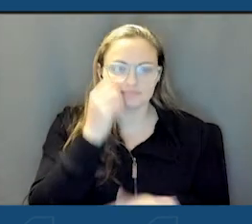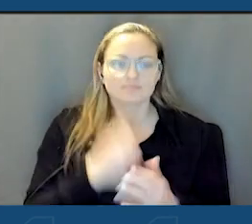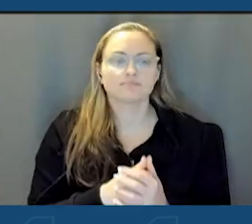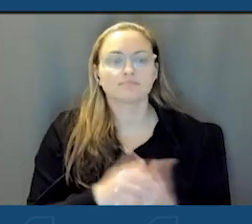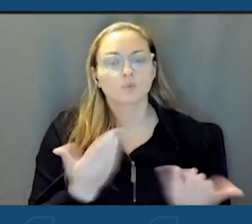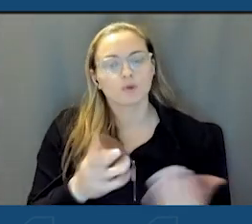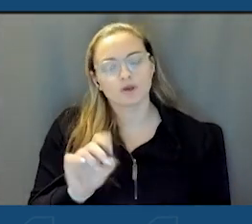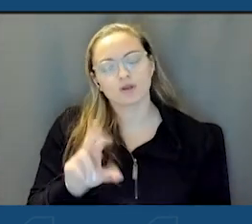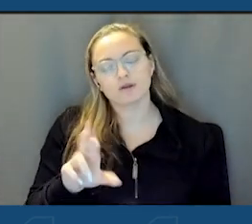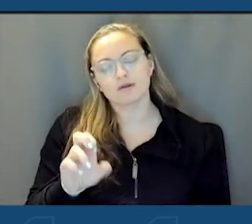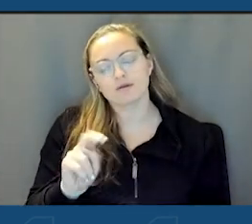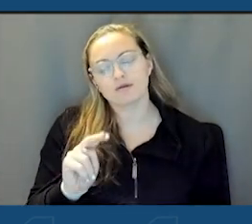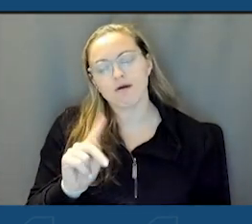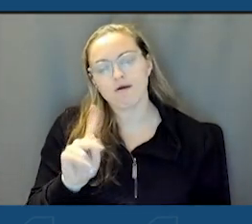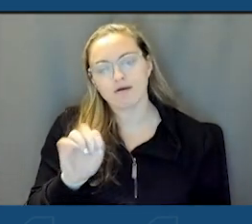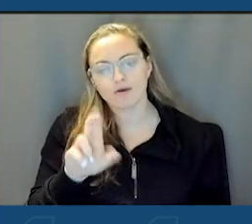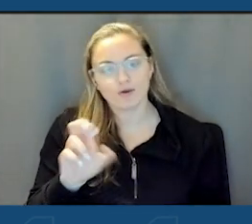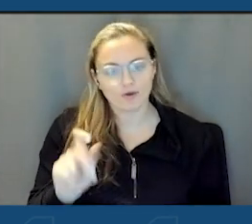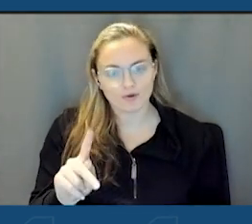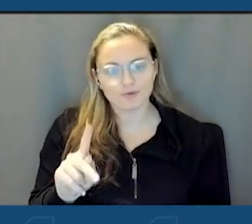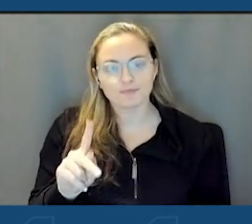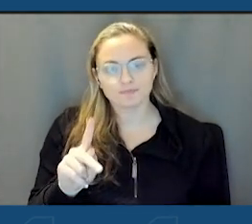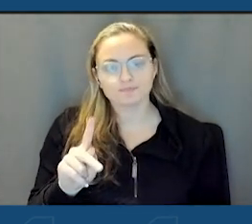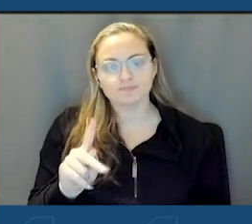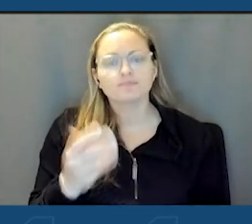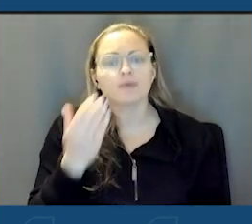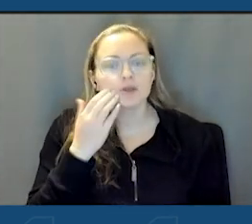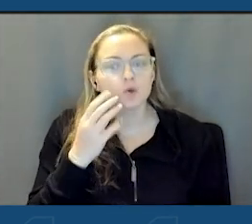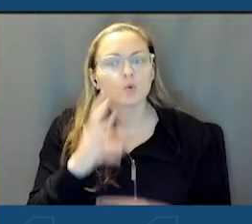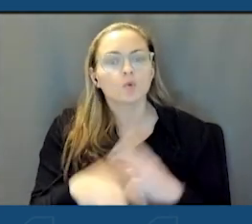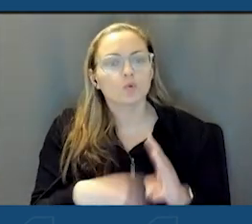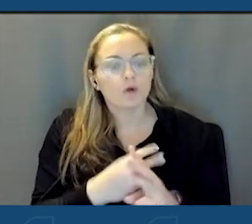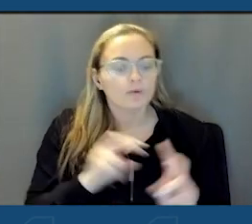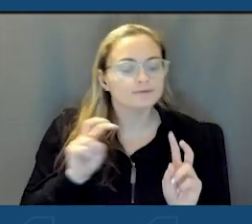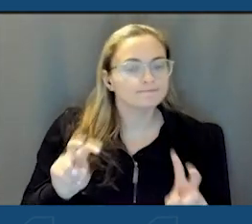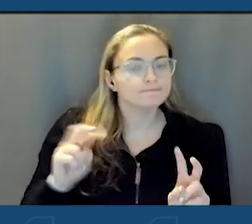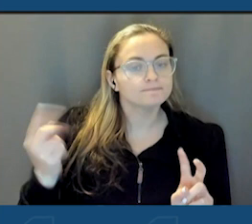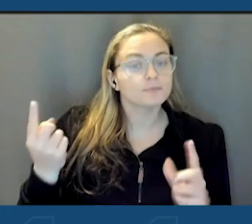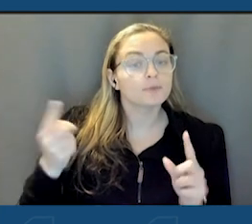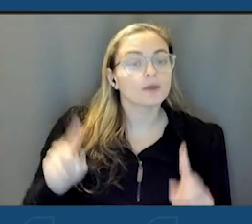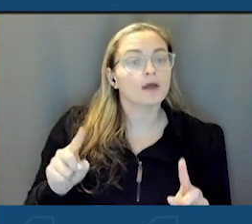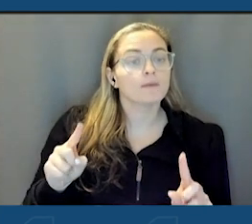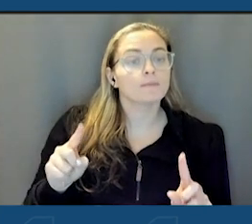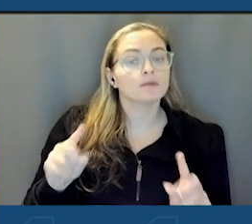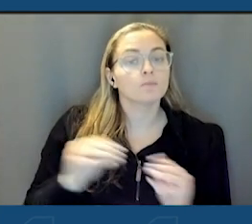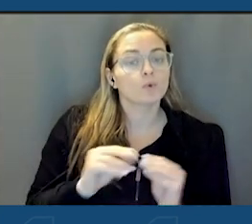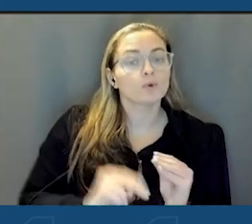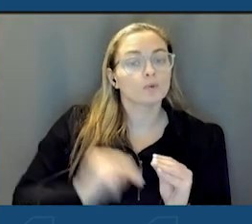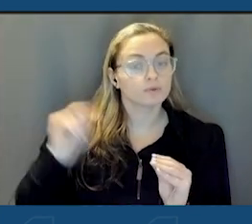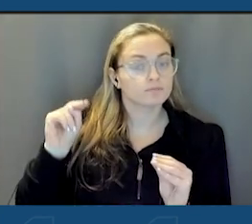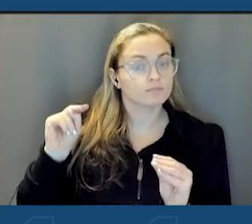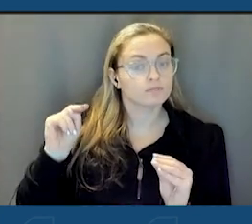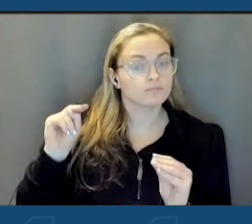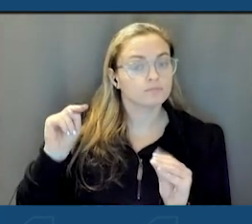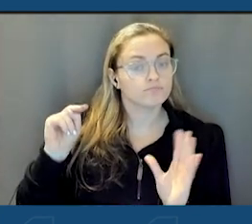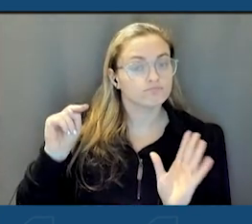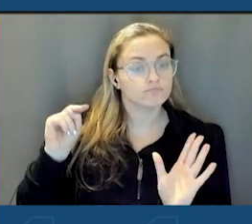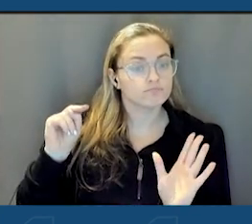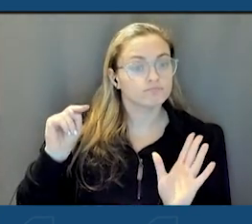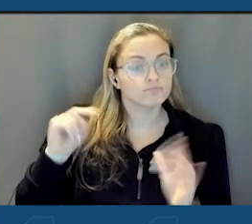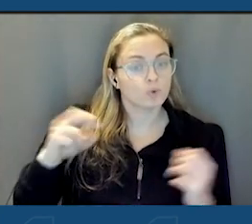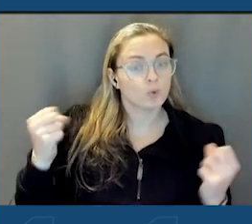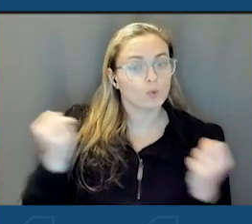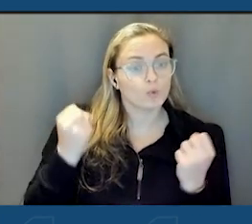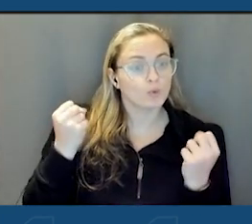Dunkirk. And I know the world was paying attention to something that happened a little further north. On a cold